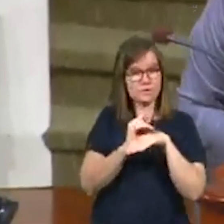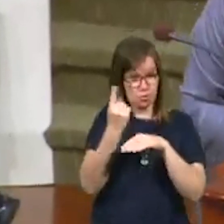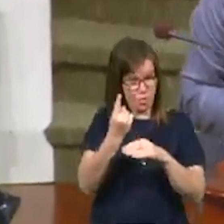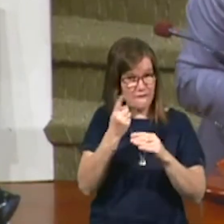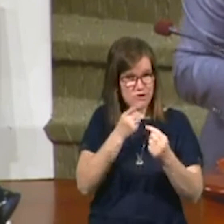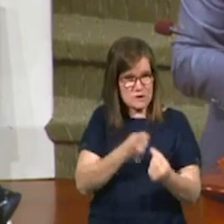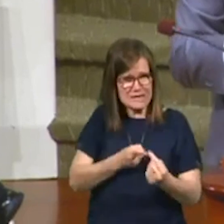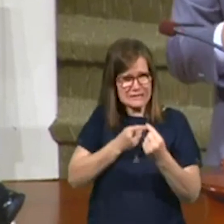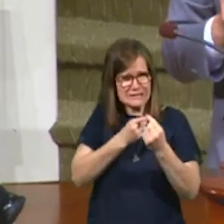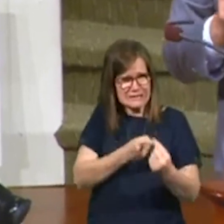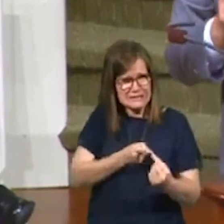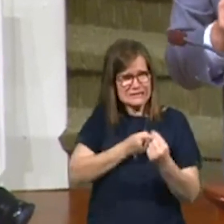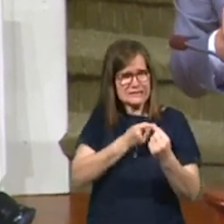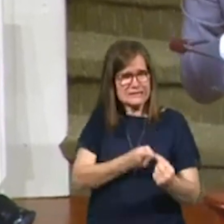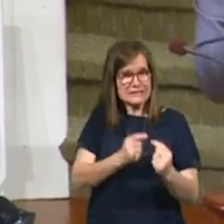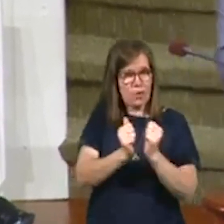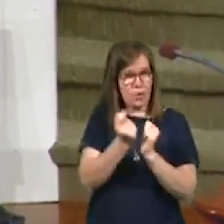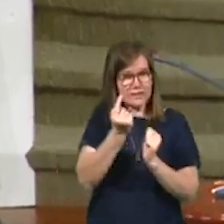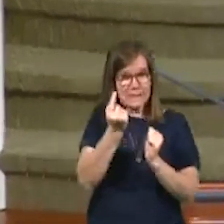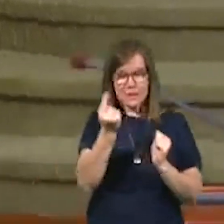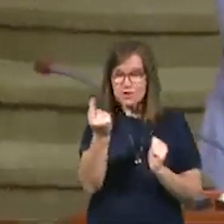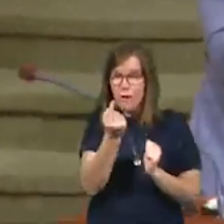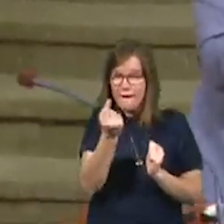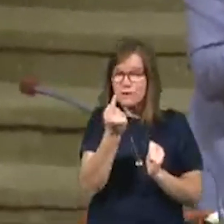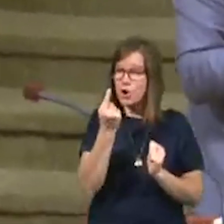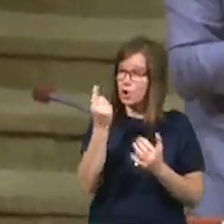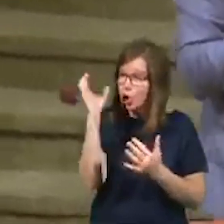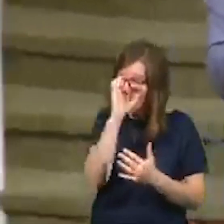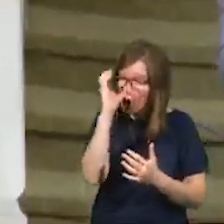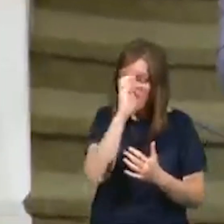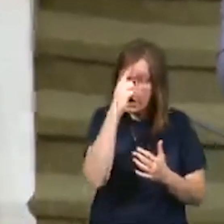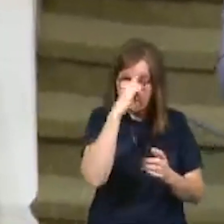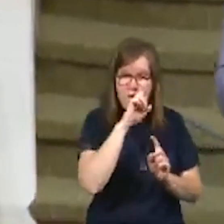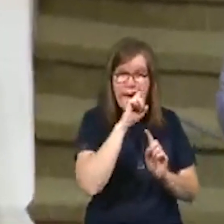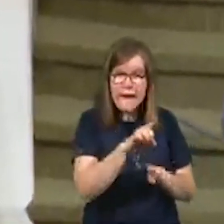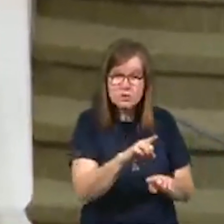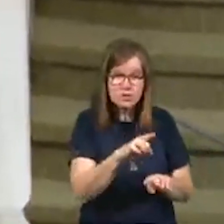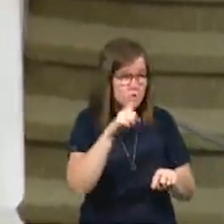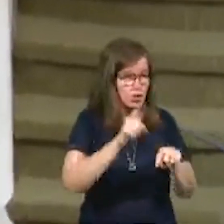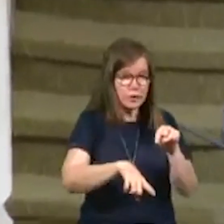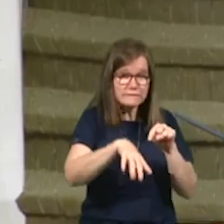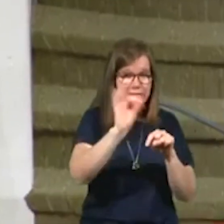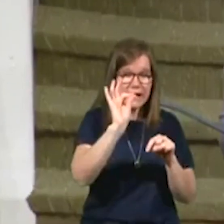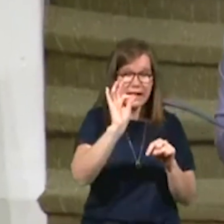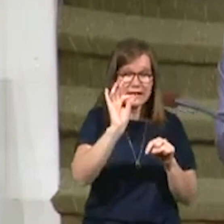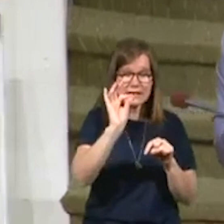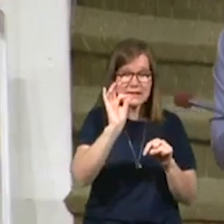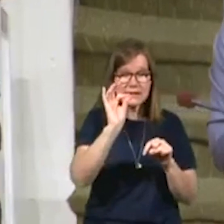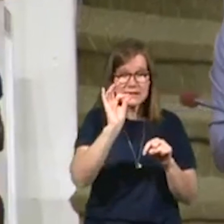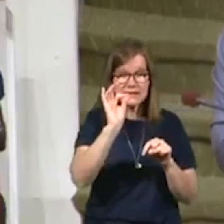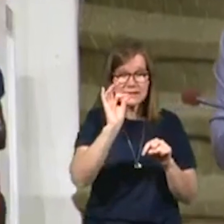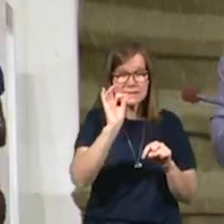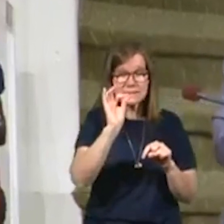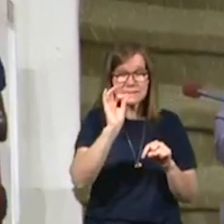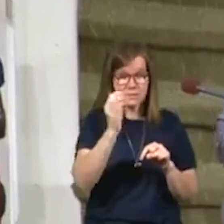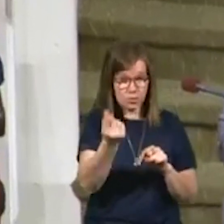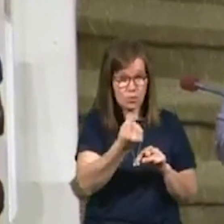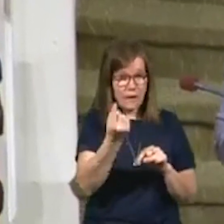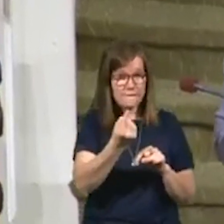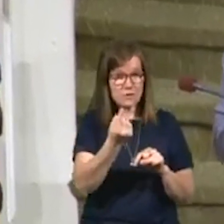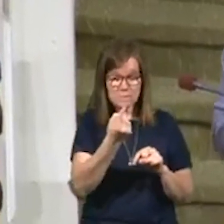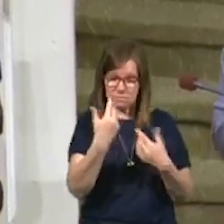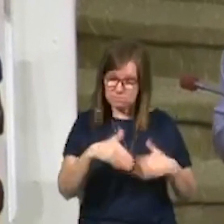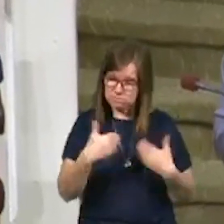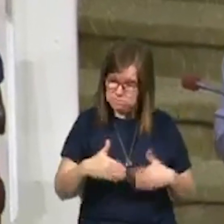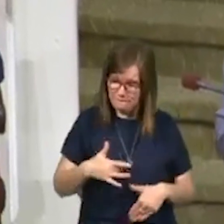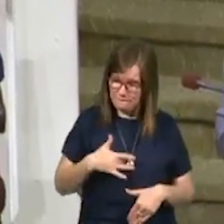wrestled with something? Have you ever looked for an answer and you couldn't find one? Have you ever been desperate,